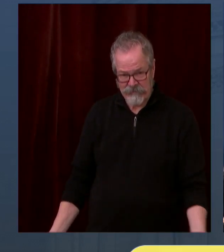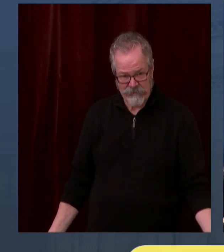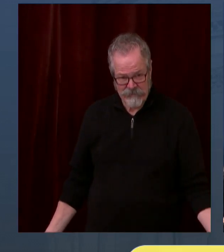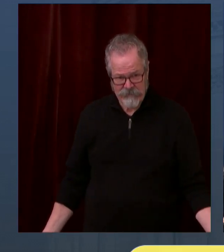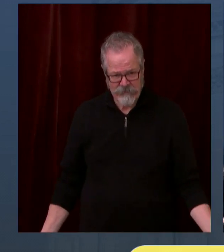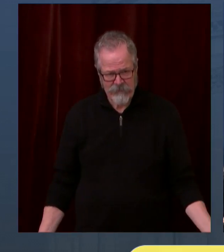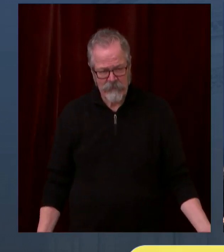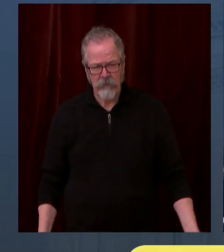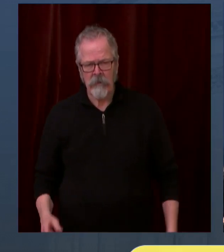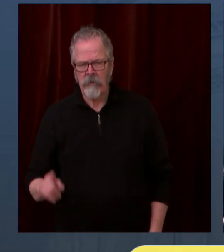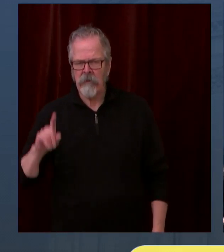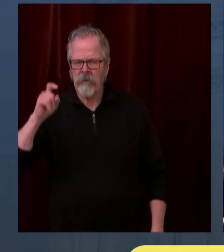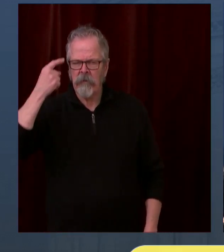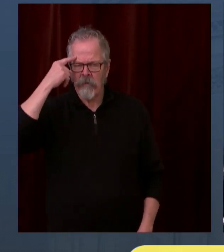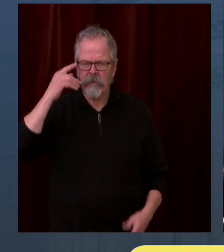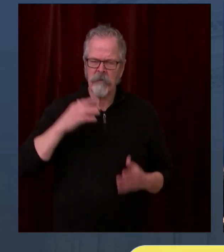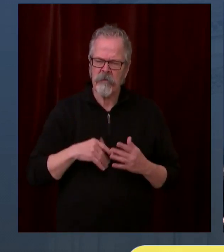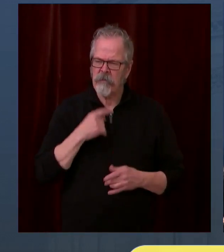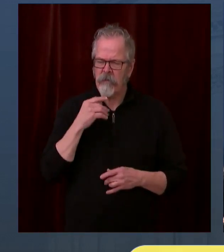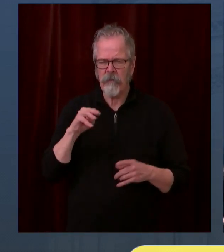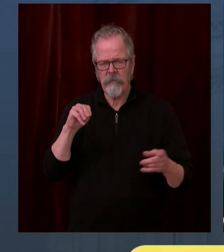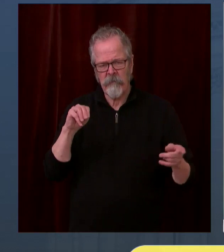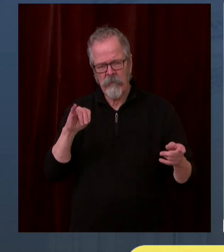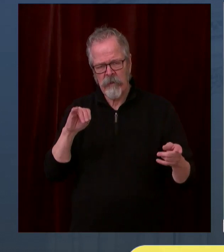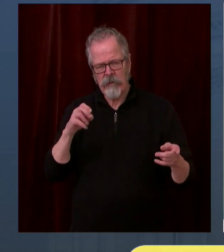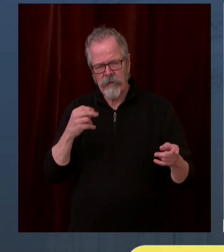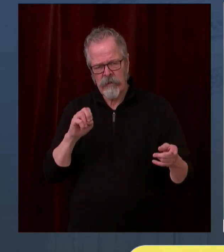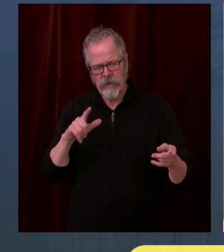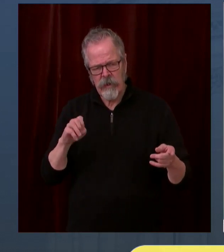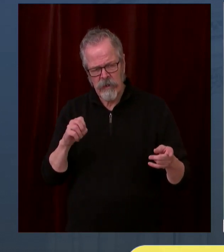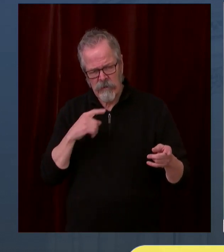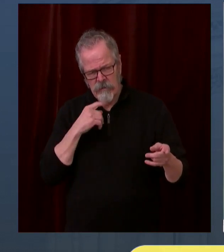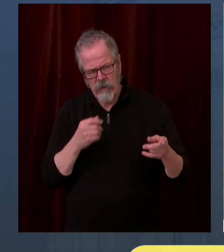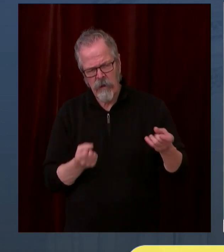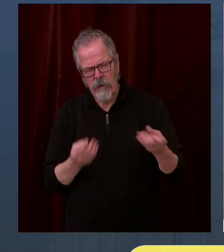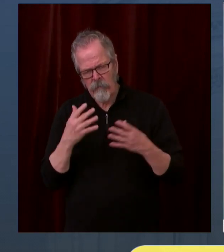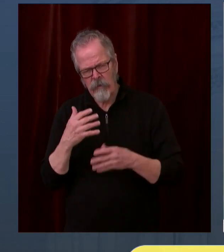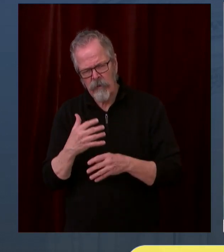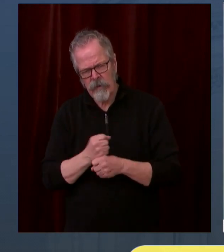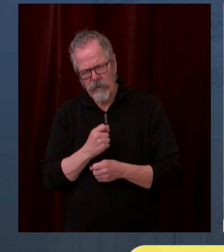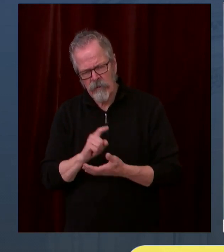Yes, right now we are getting 100,000 first doses of vaccine each week.